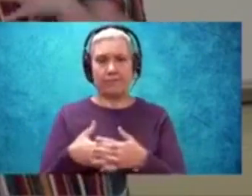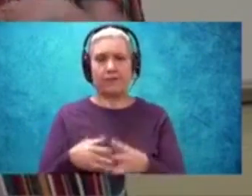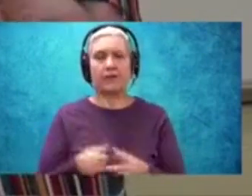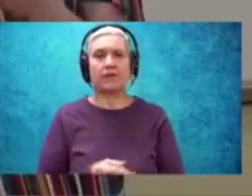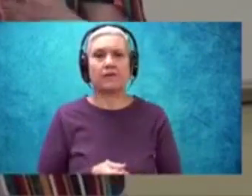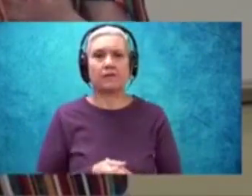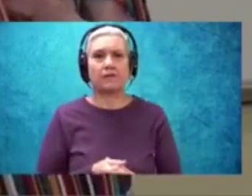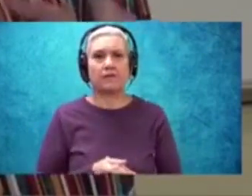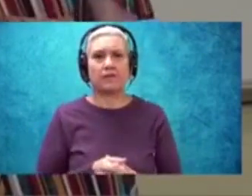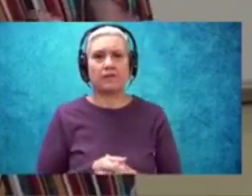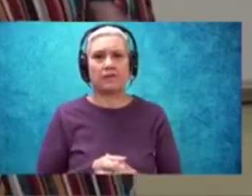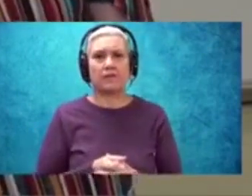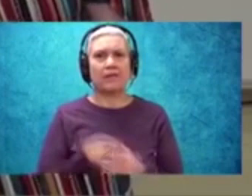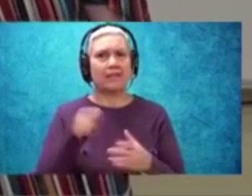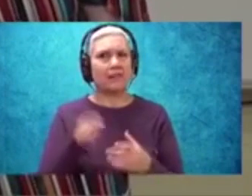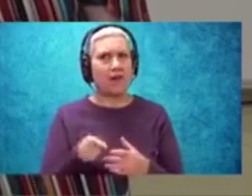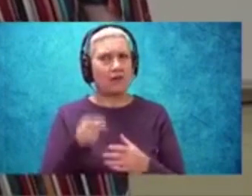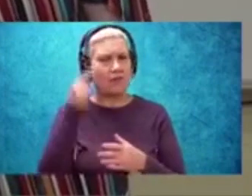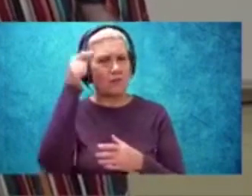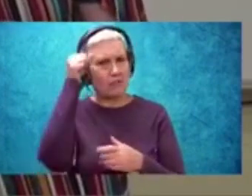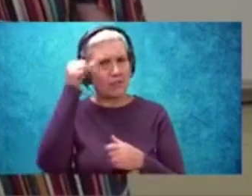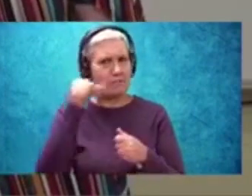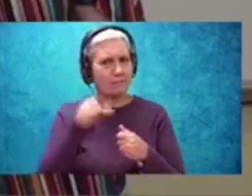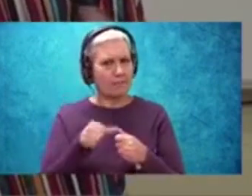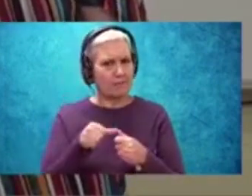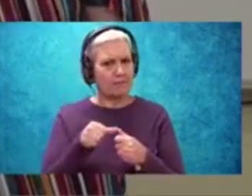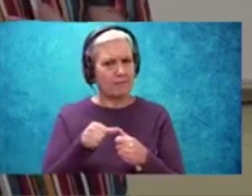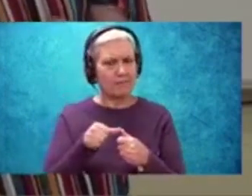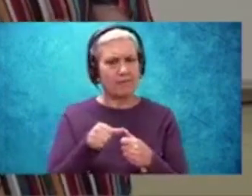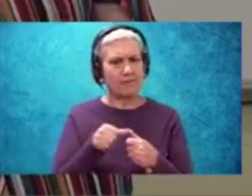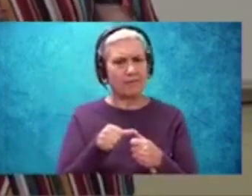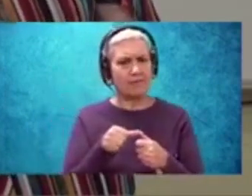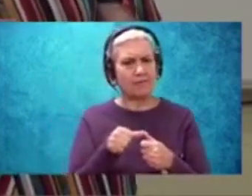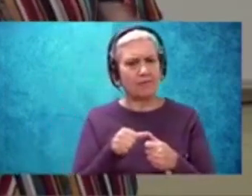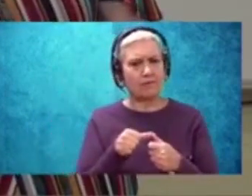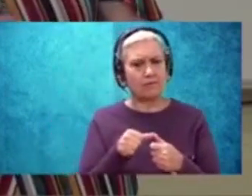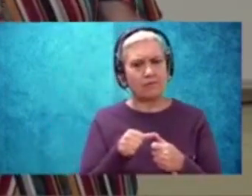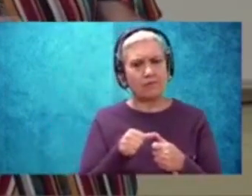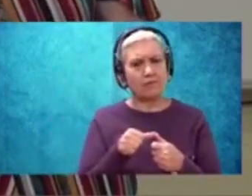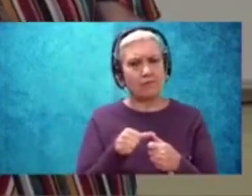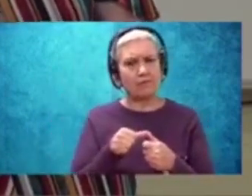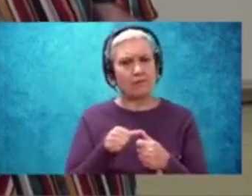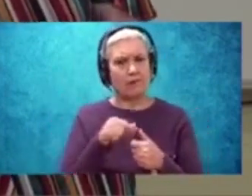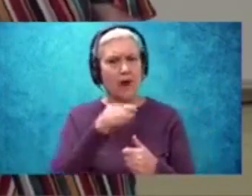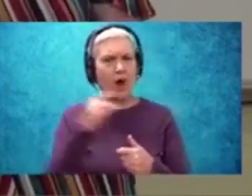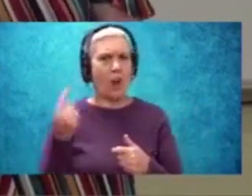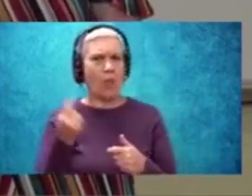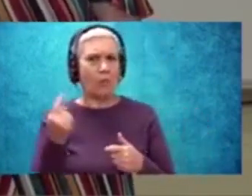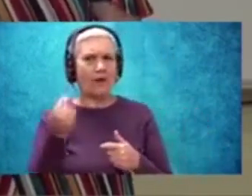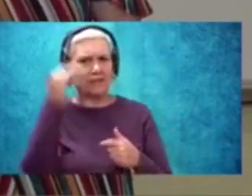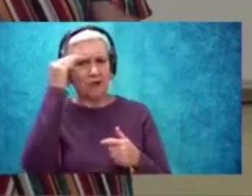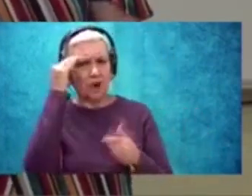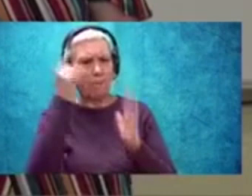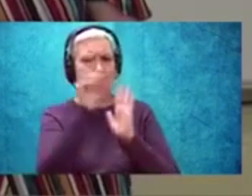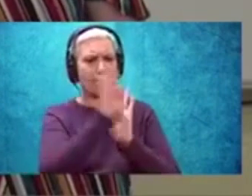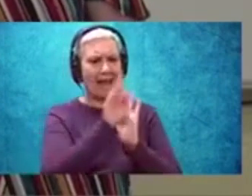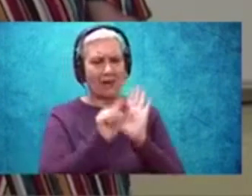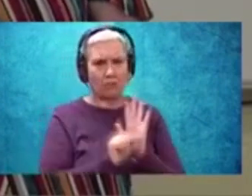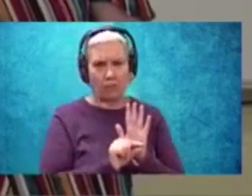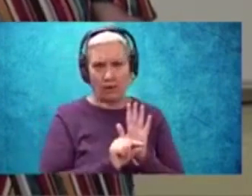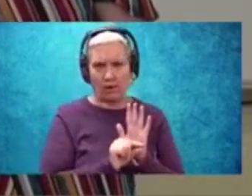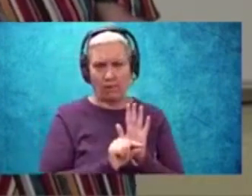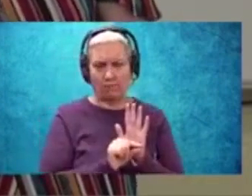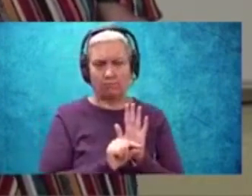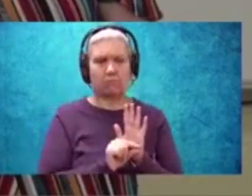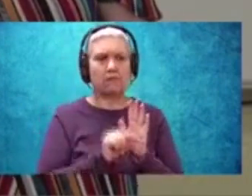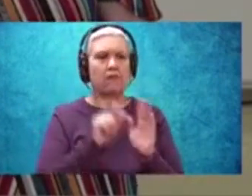But maybe keep that in mind as you're reading. You know, we don't always have to know the background of a poet to know what a